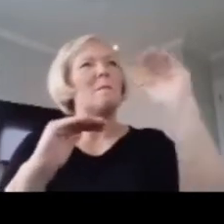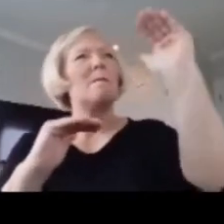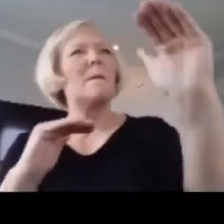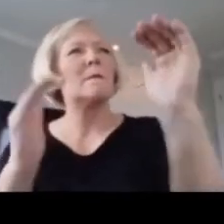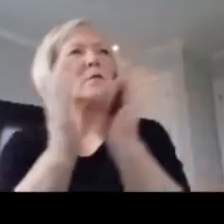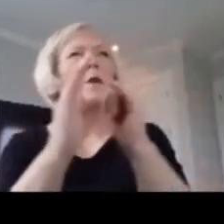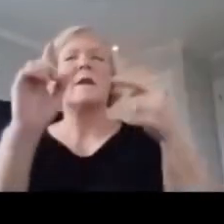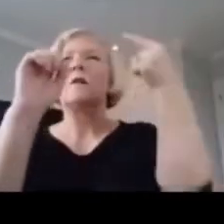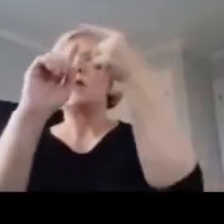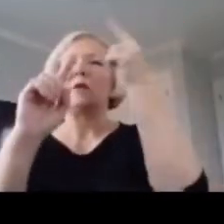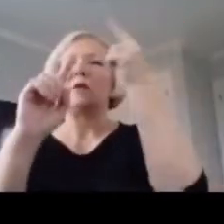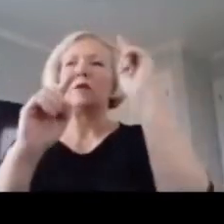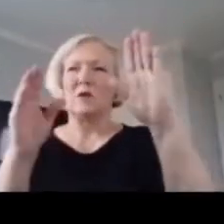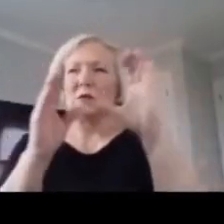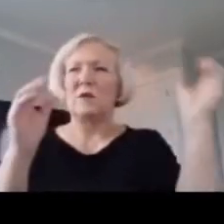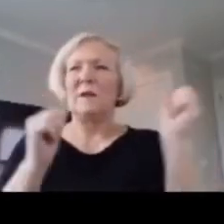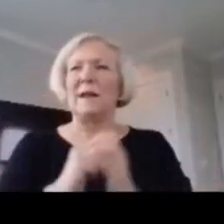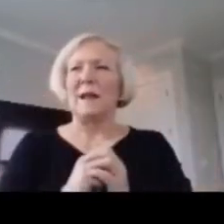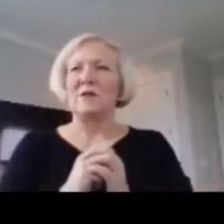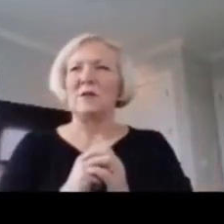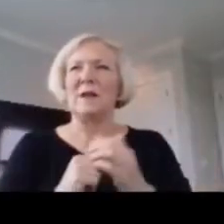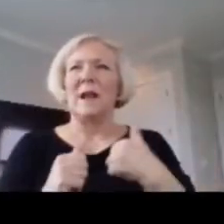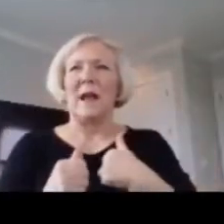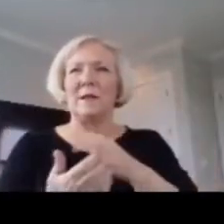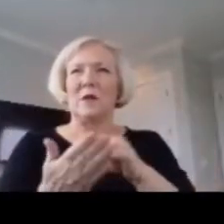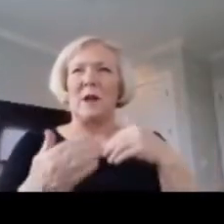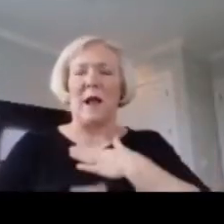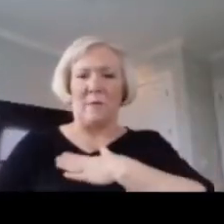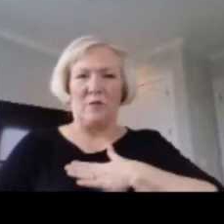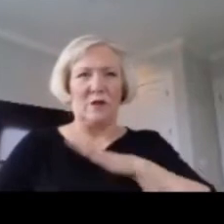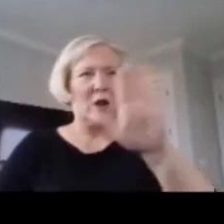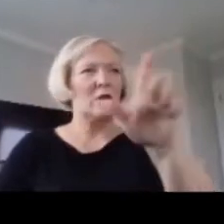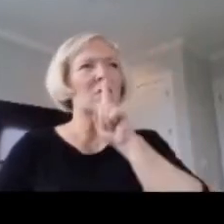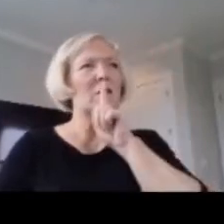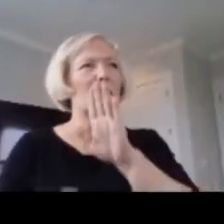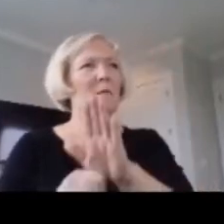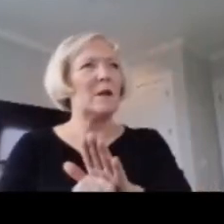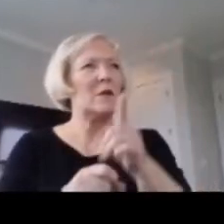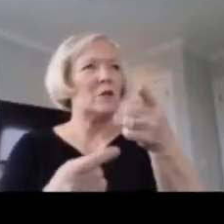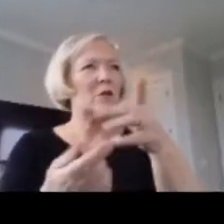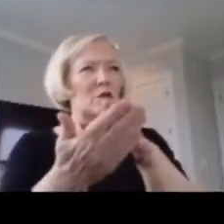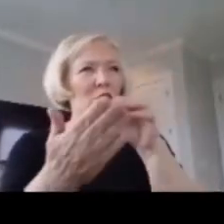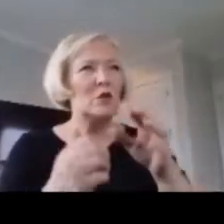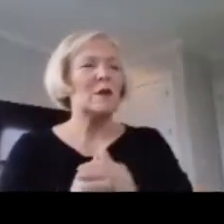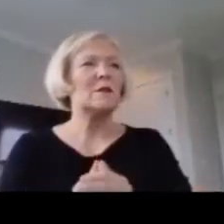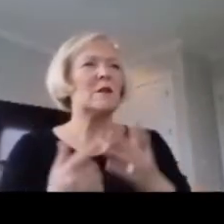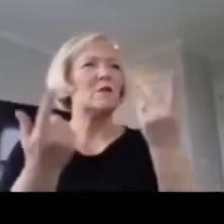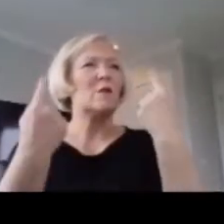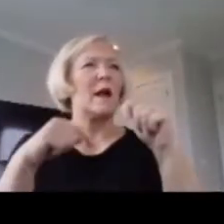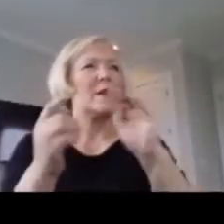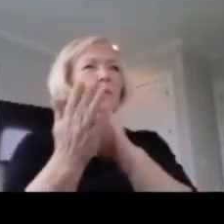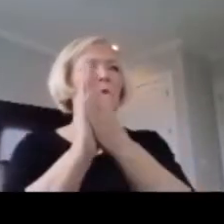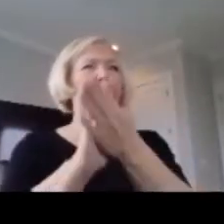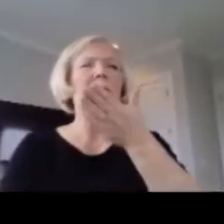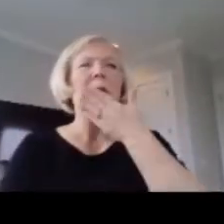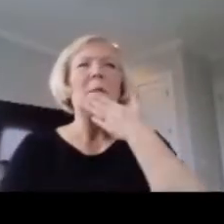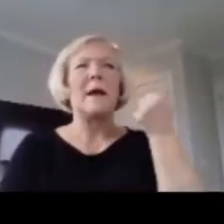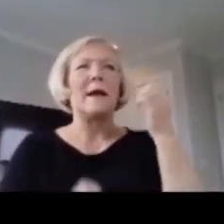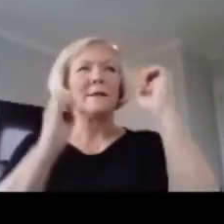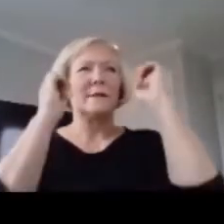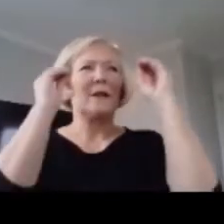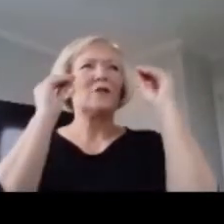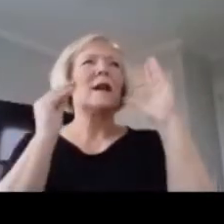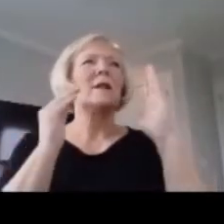As a student, I appreciate your dedication to your students and trying to become the best educators for them.